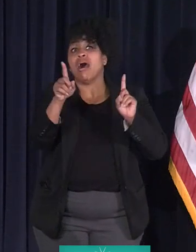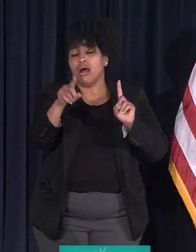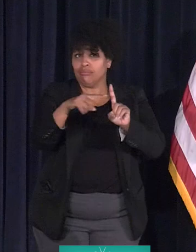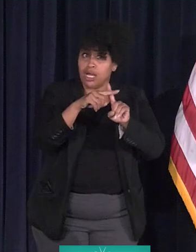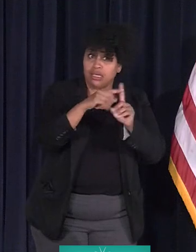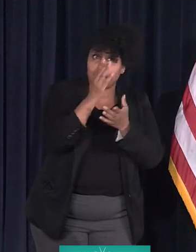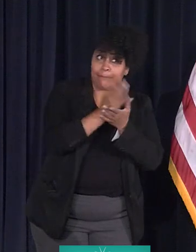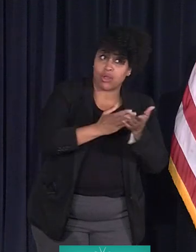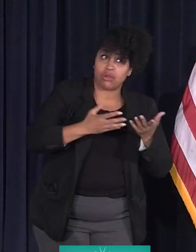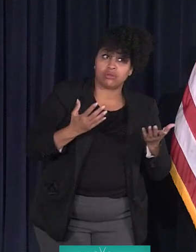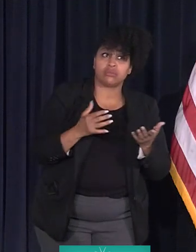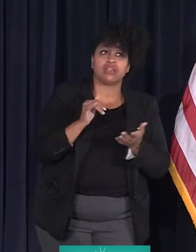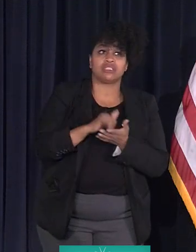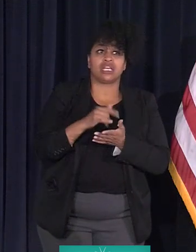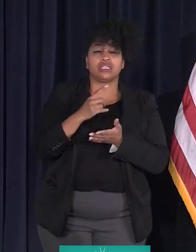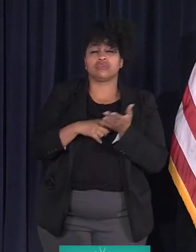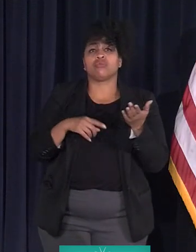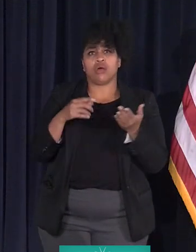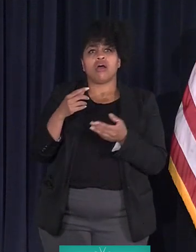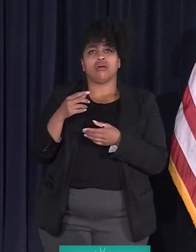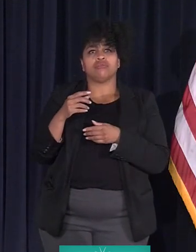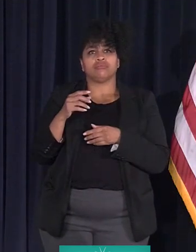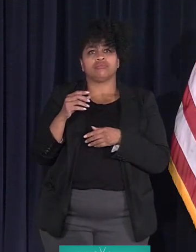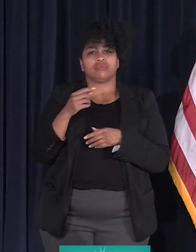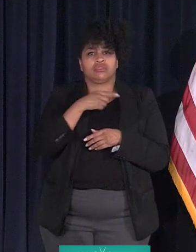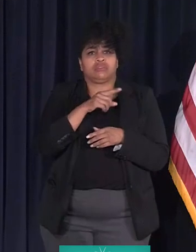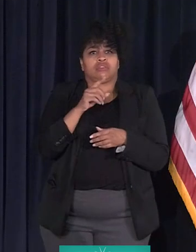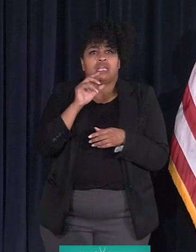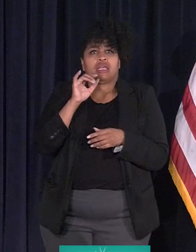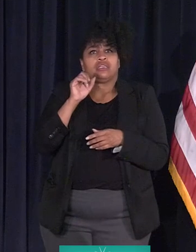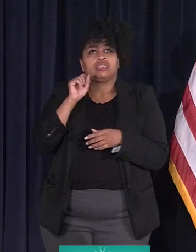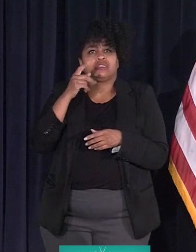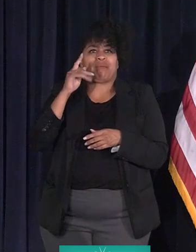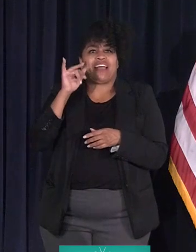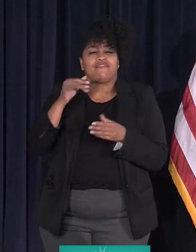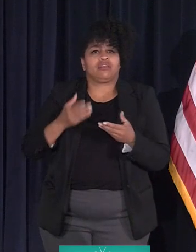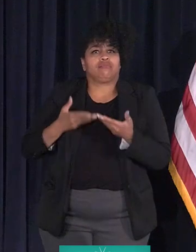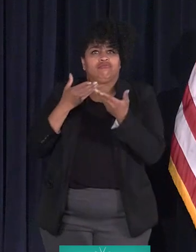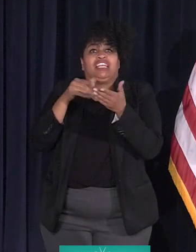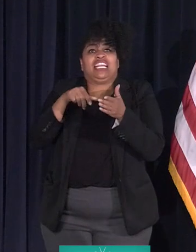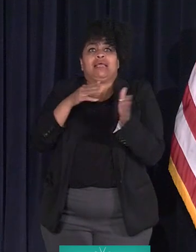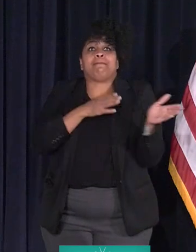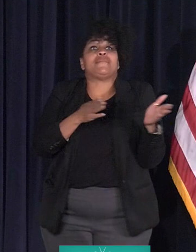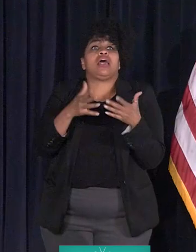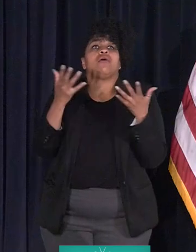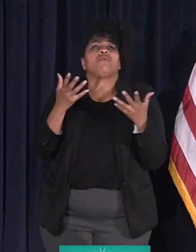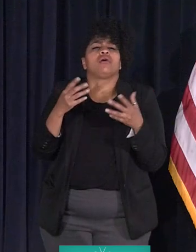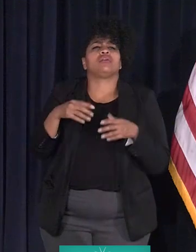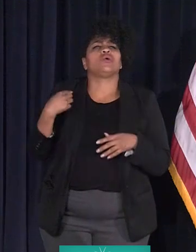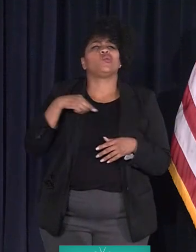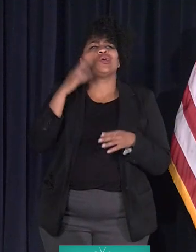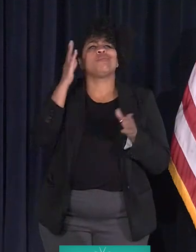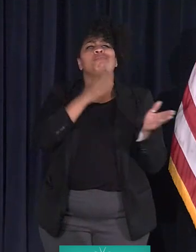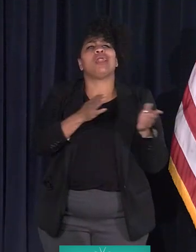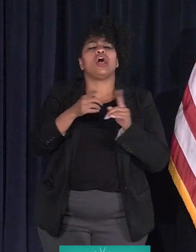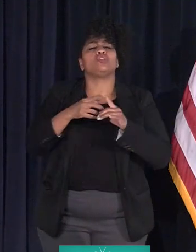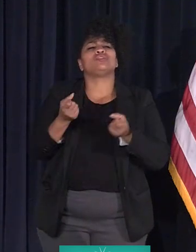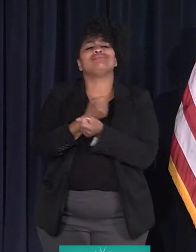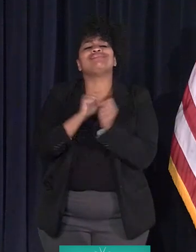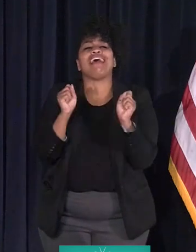what Councilman Spivey lobbied to have put in and is in this plan. That is, we're going to save